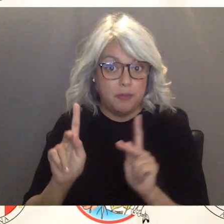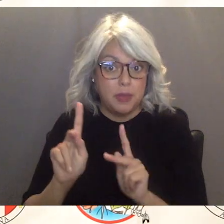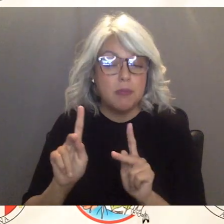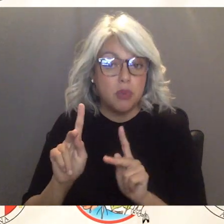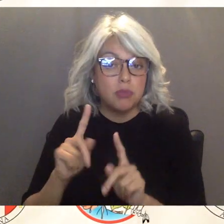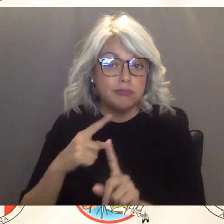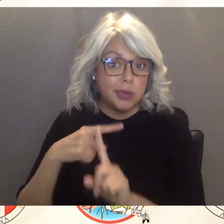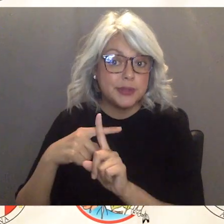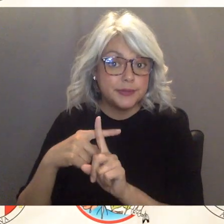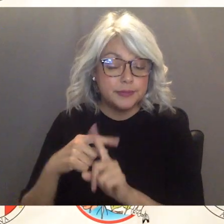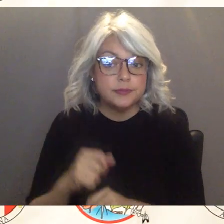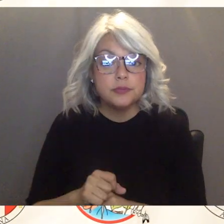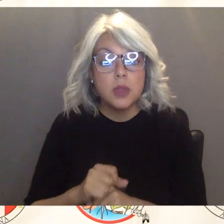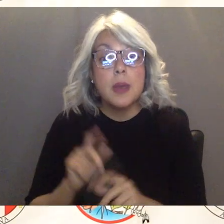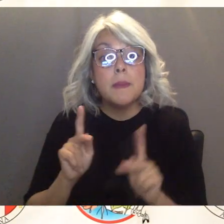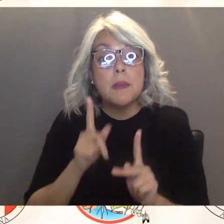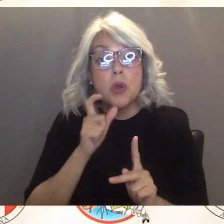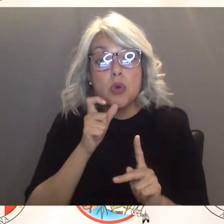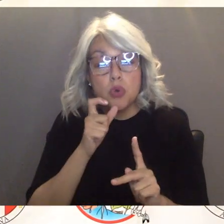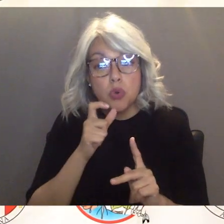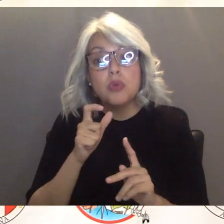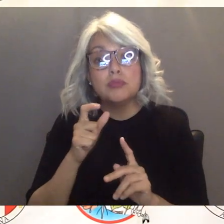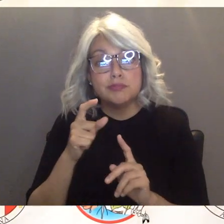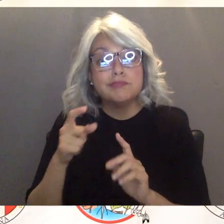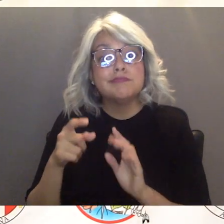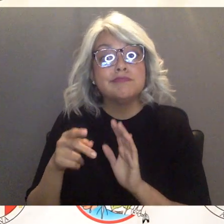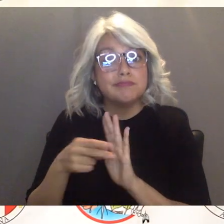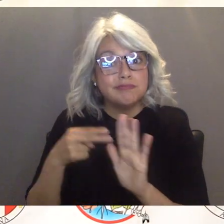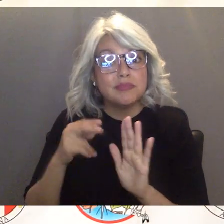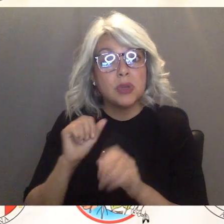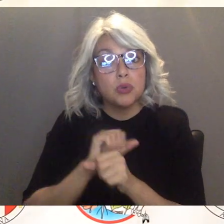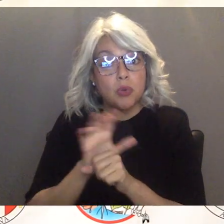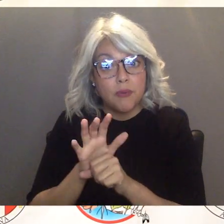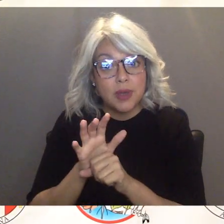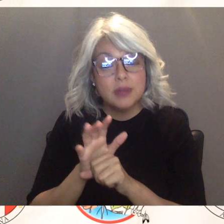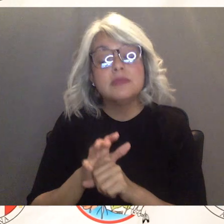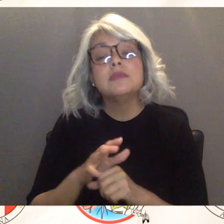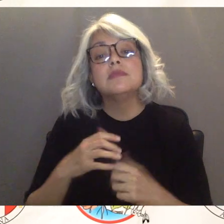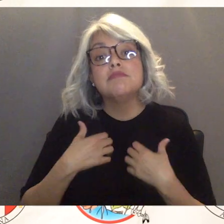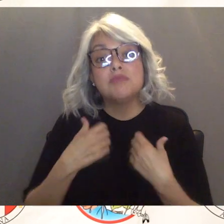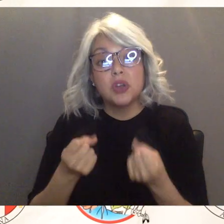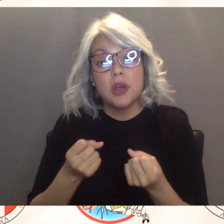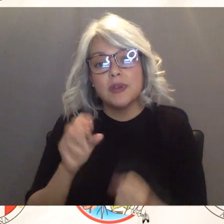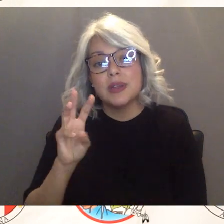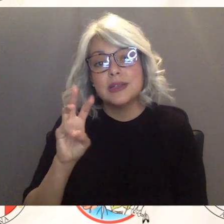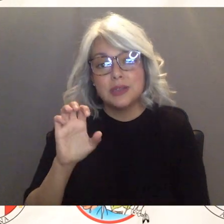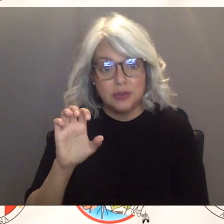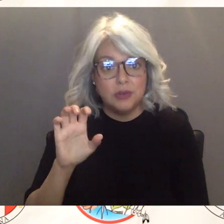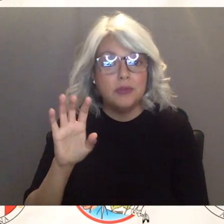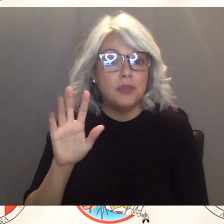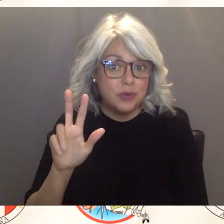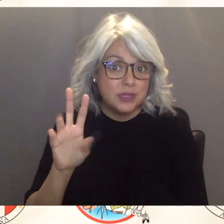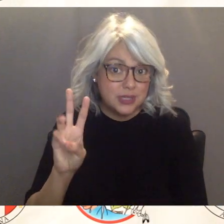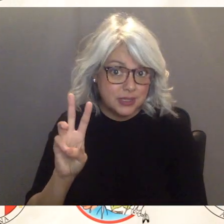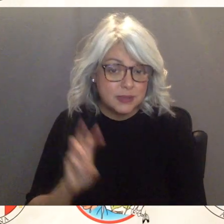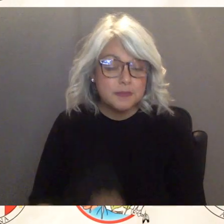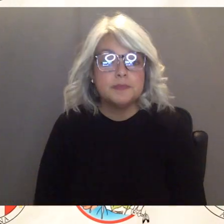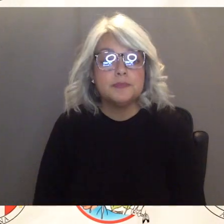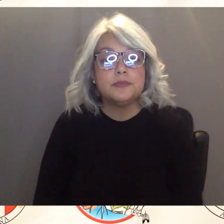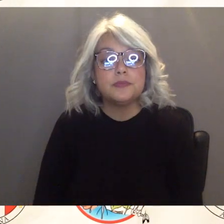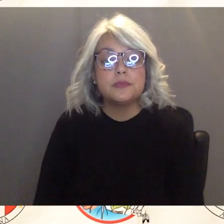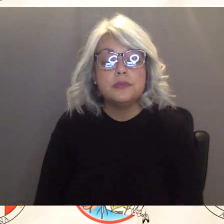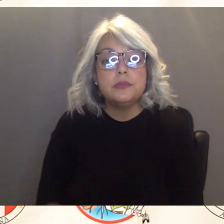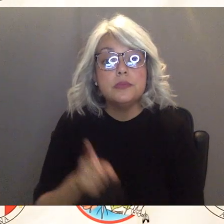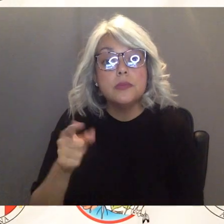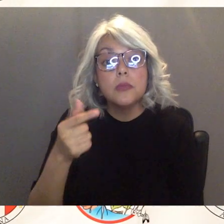cases has been 746 from all sources up in the Guadalupe area